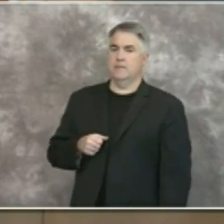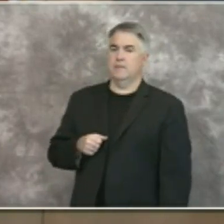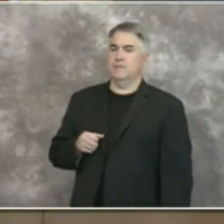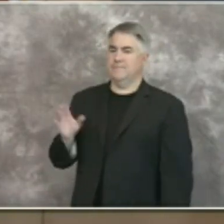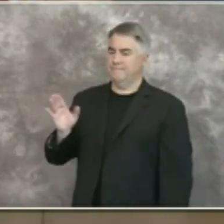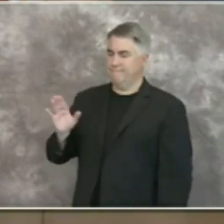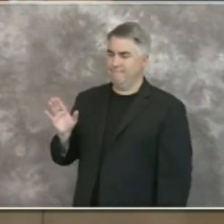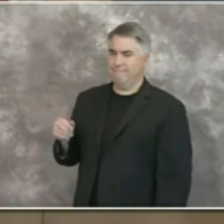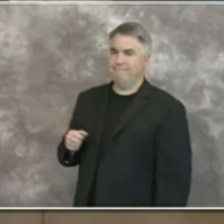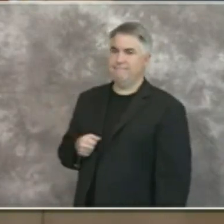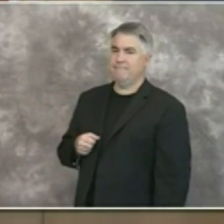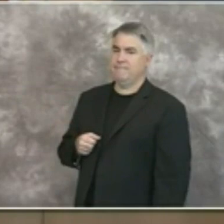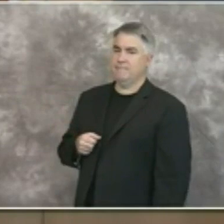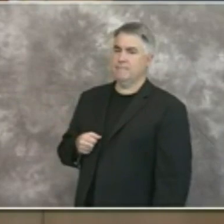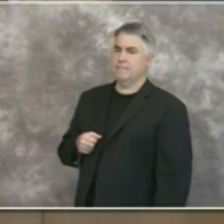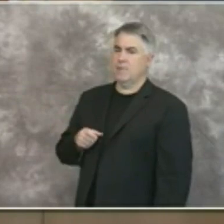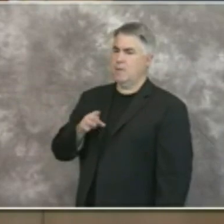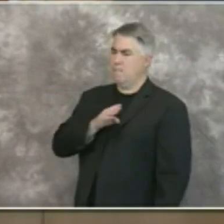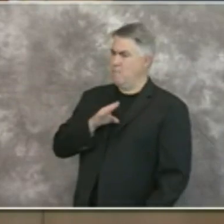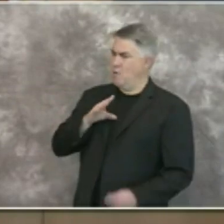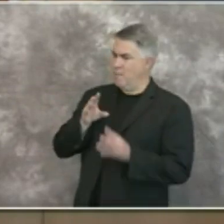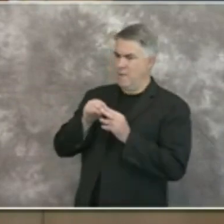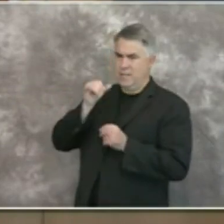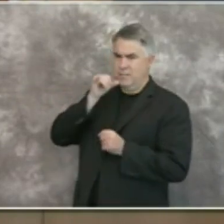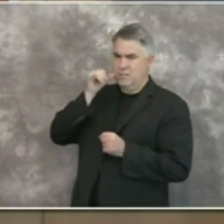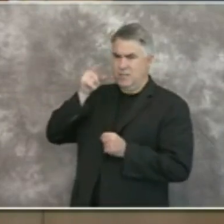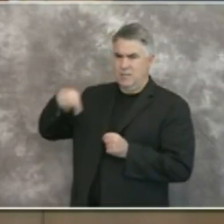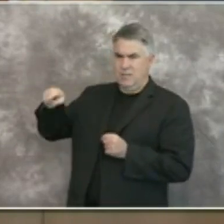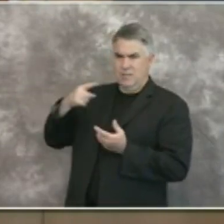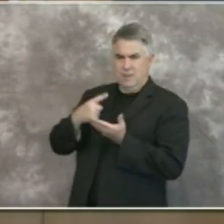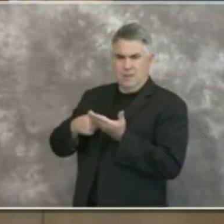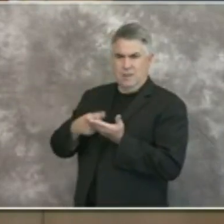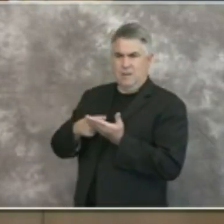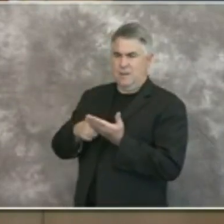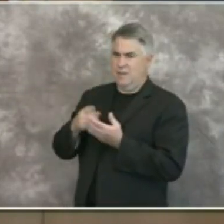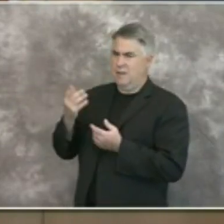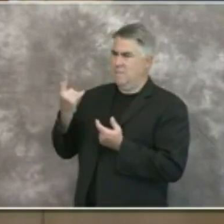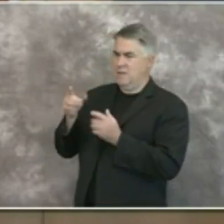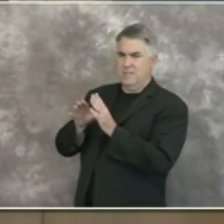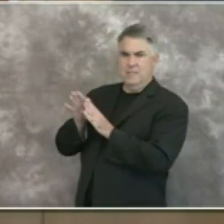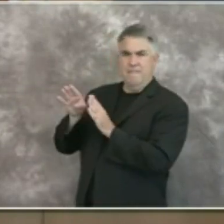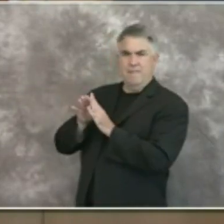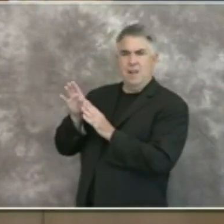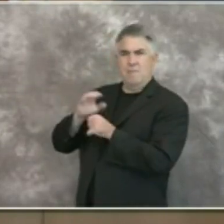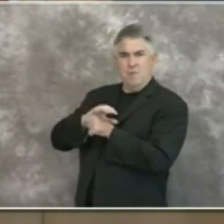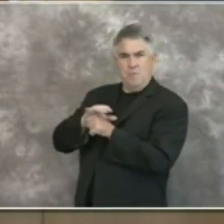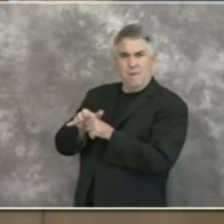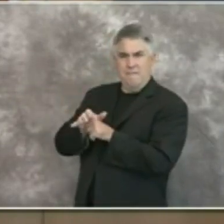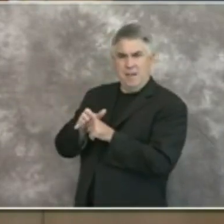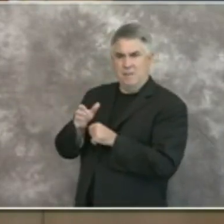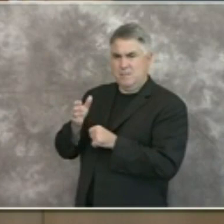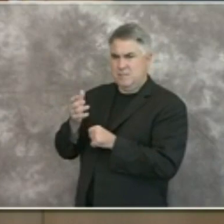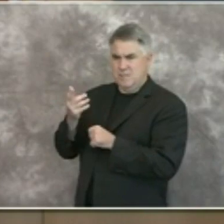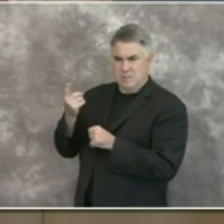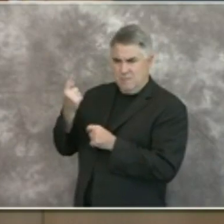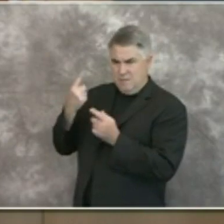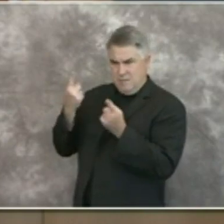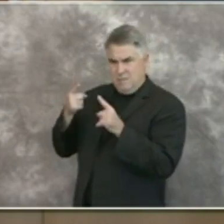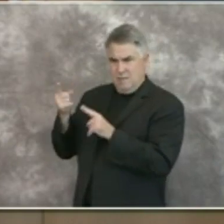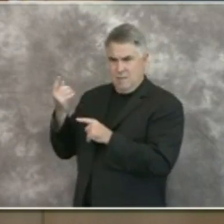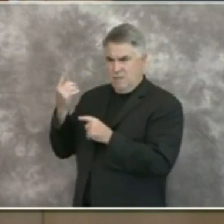at the board meeting yesterday it was discussed that there may be a spike in covid cases because of recent demonstrations